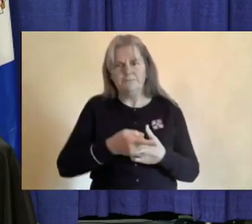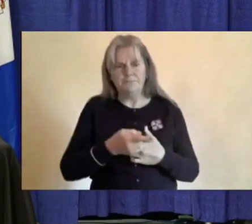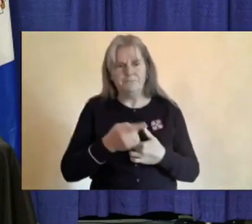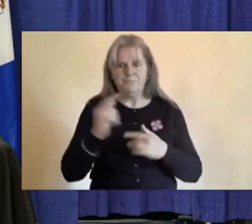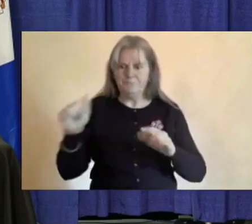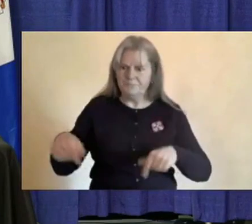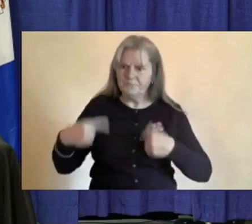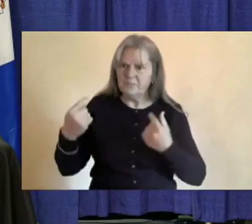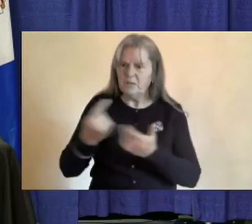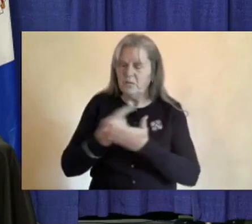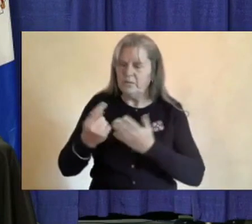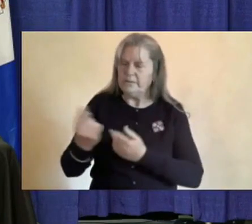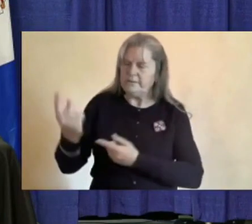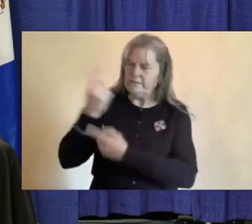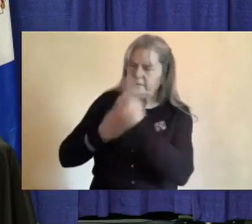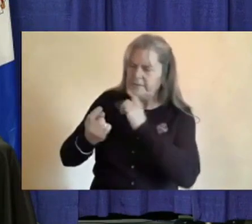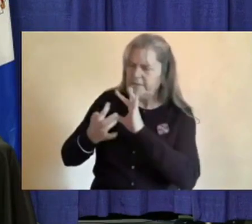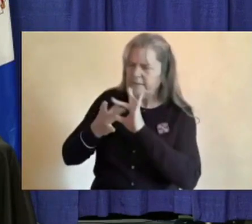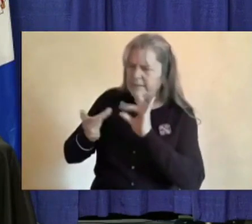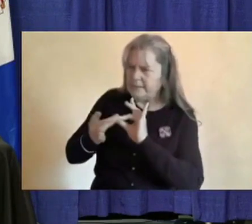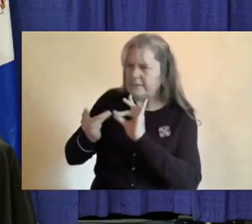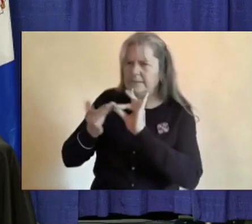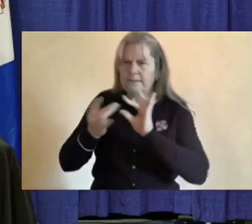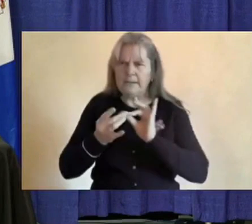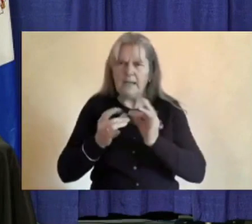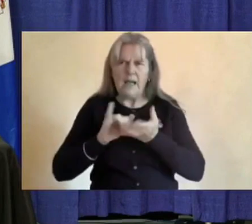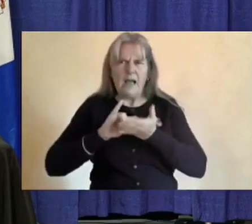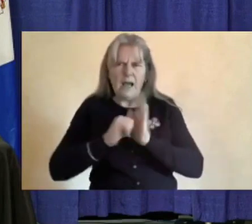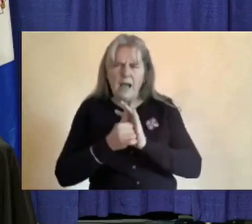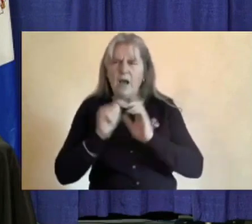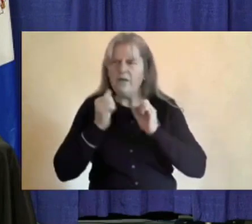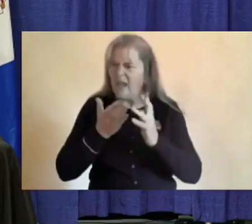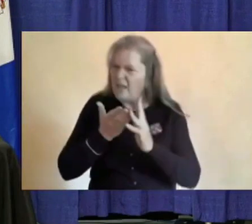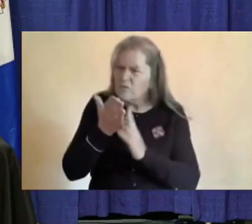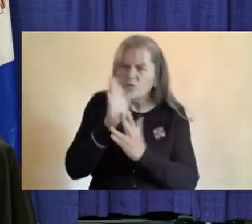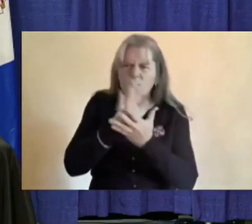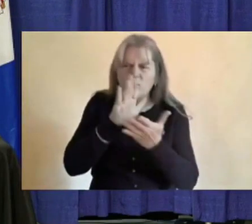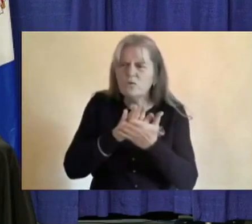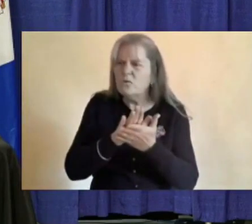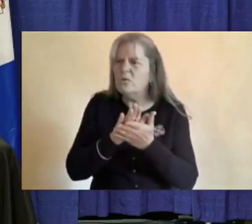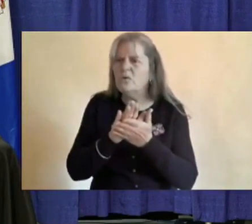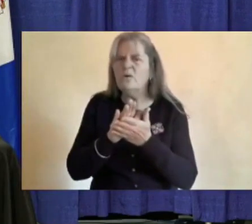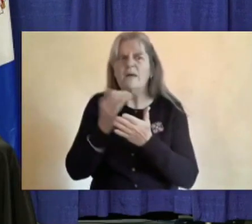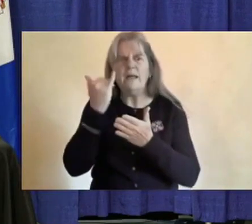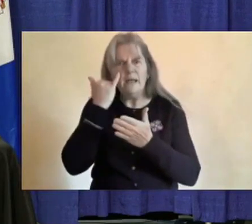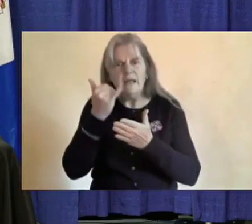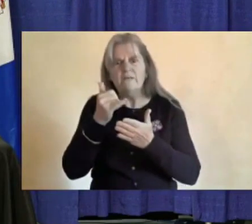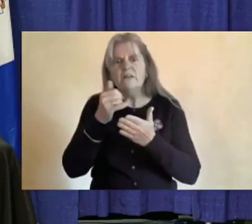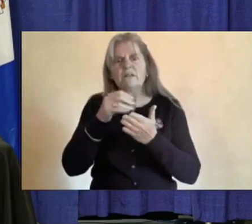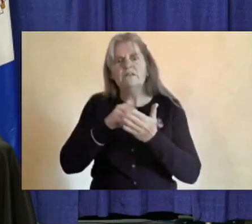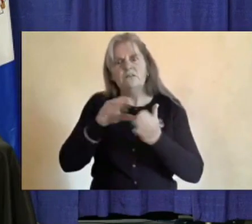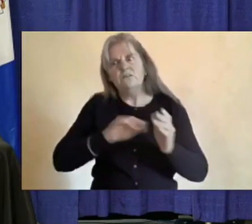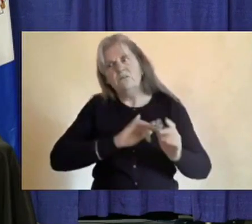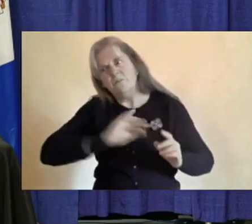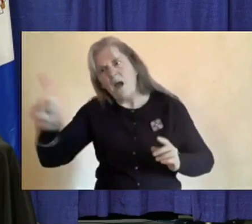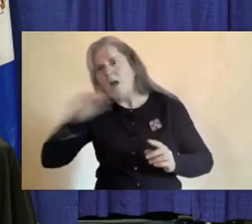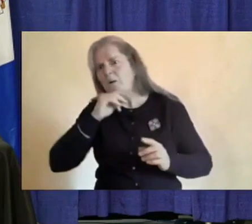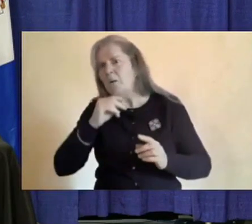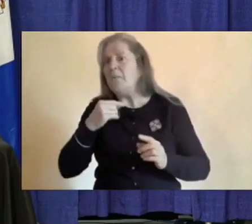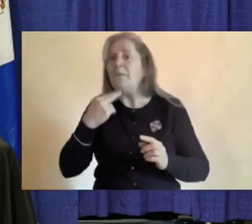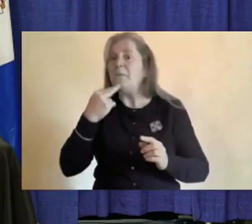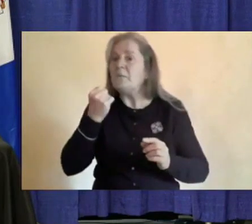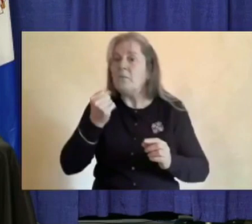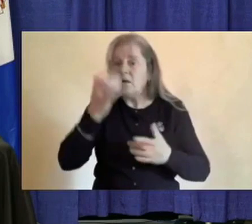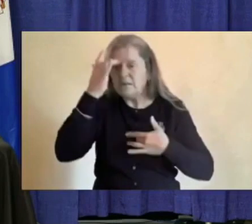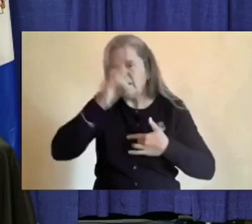about how we are going to sustain a school year when kids will need to be sent home for any sniffle. We have